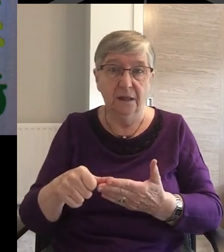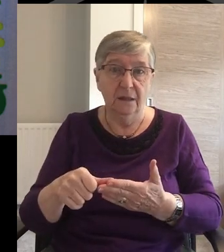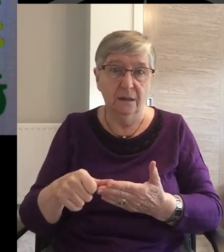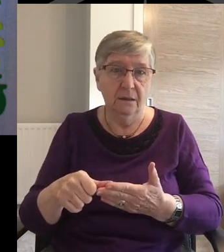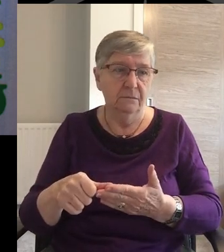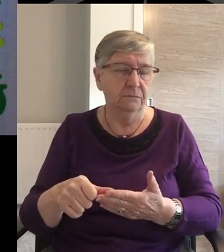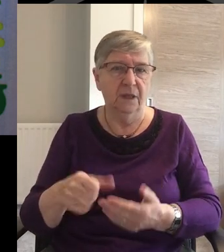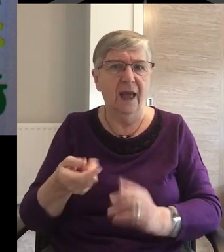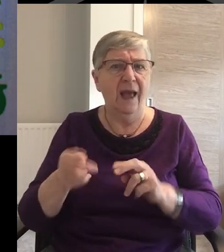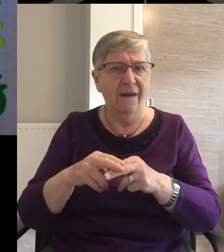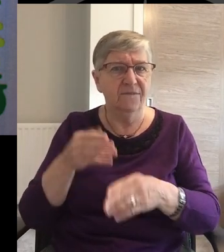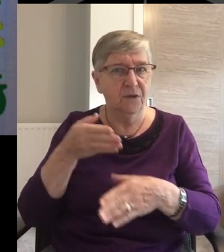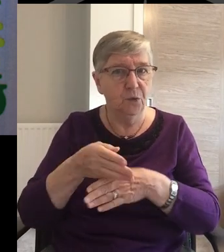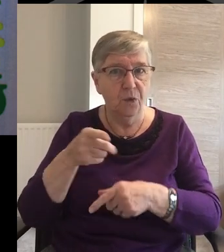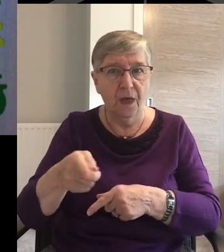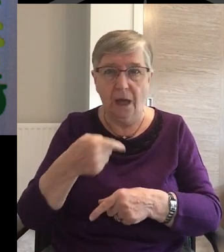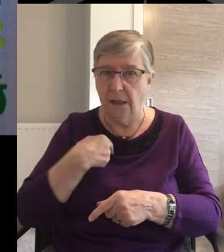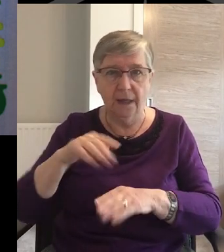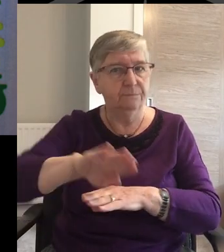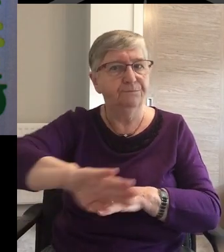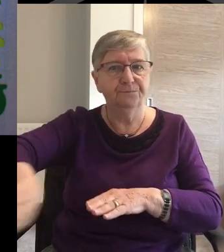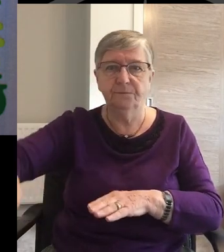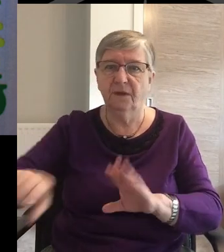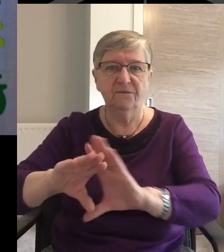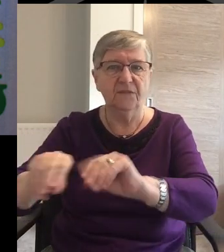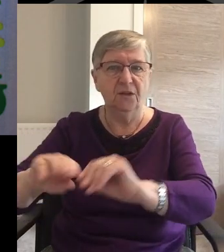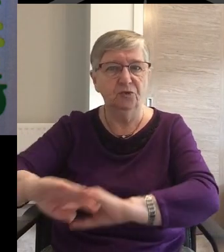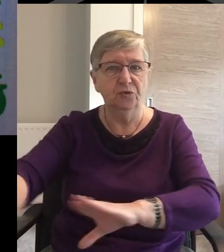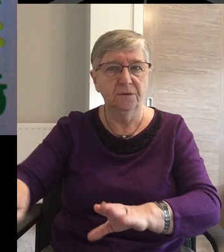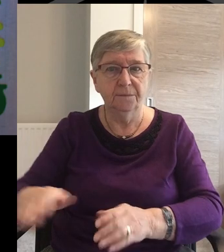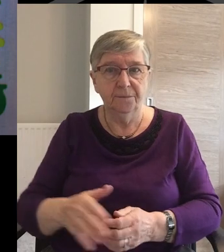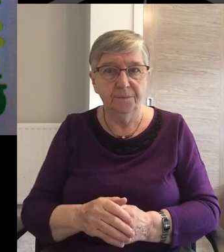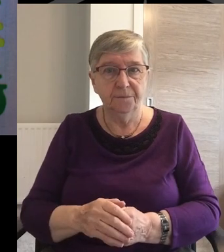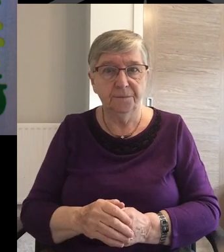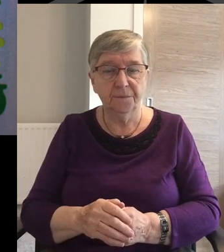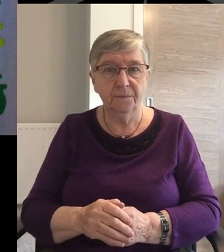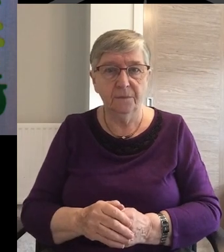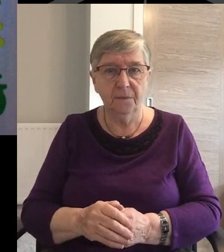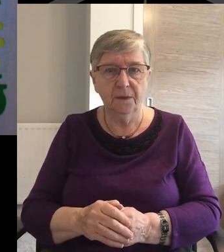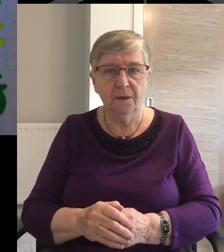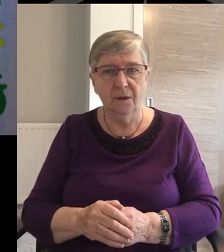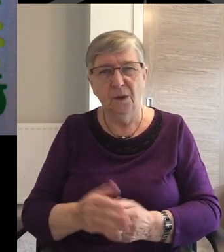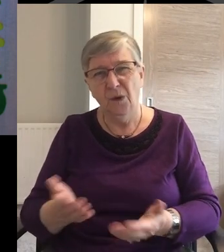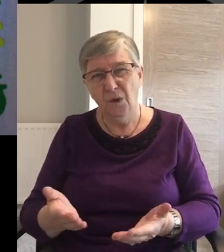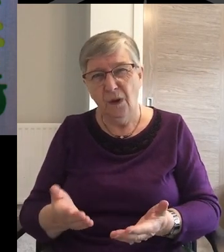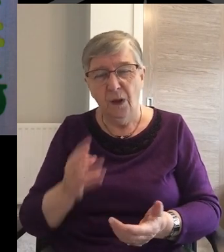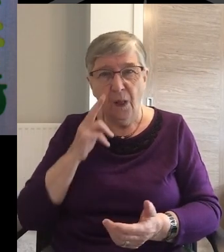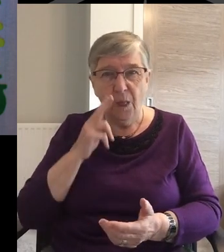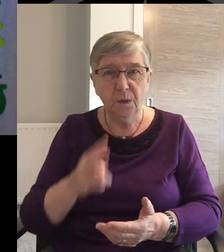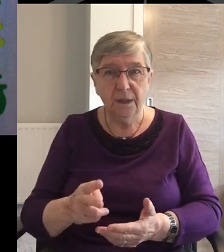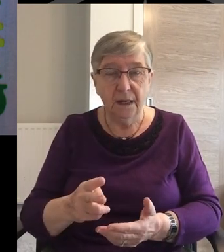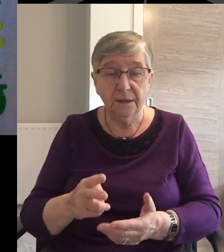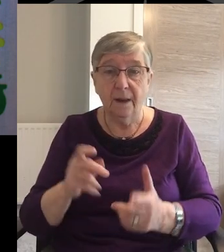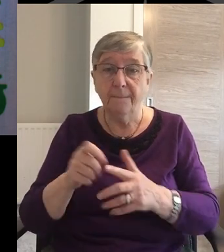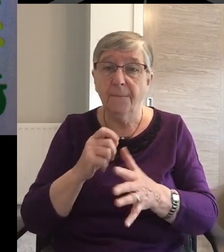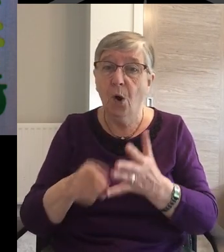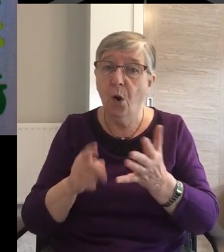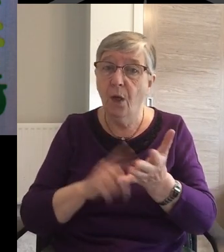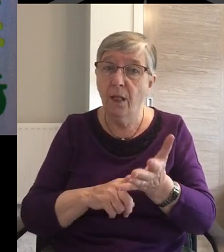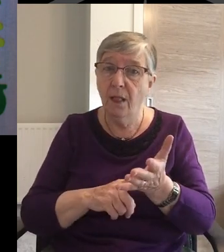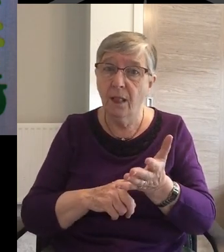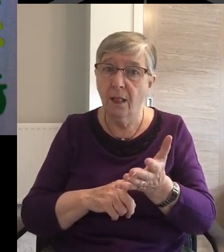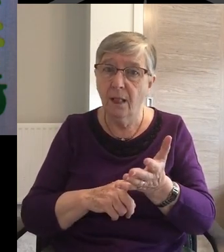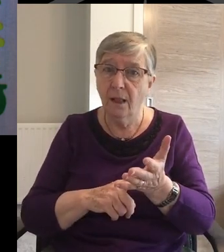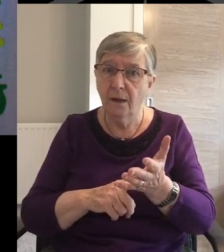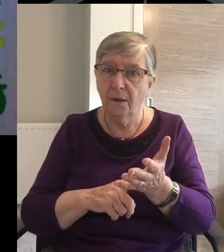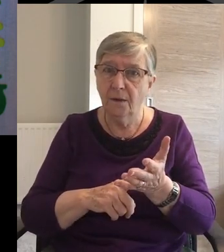straight off my list of charities To support in the future On the face of it Paul makes a good model here